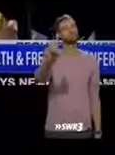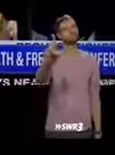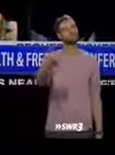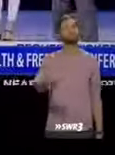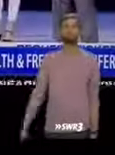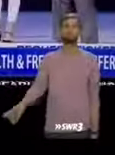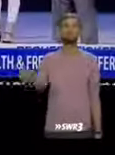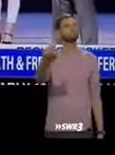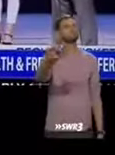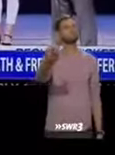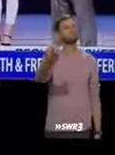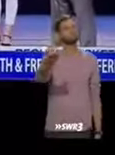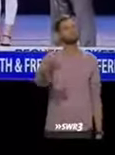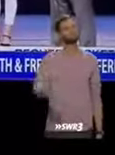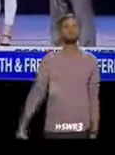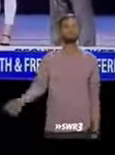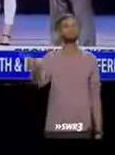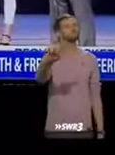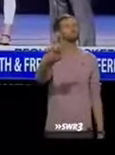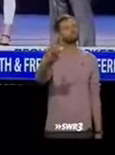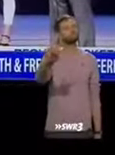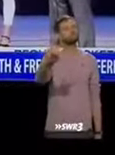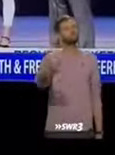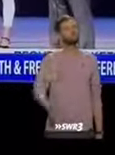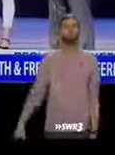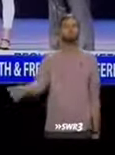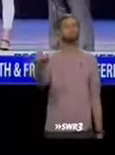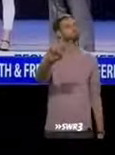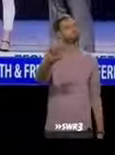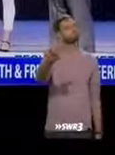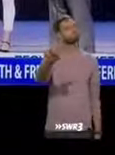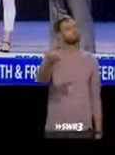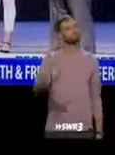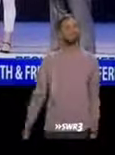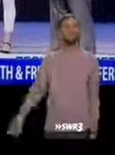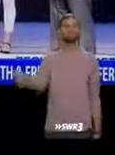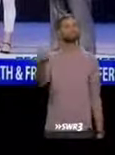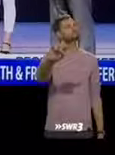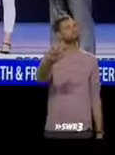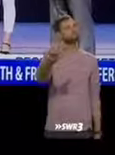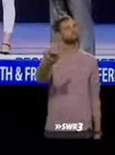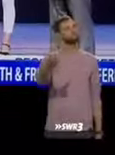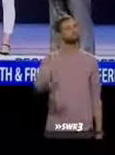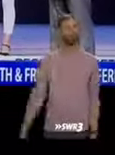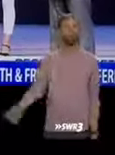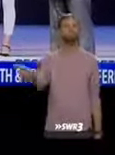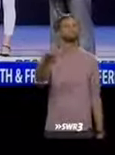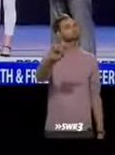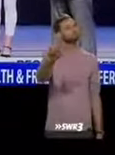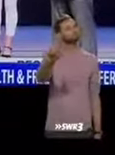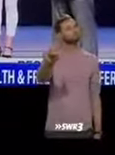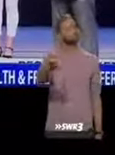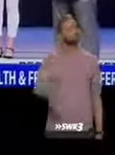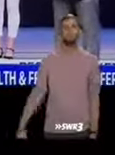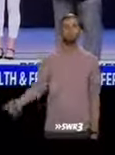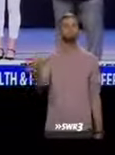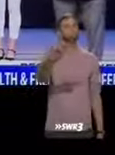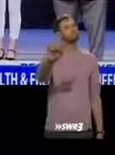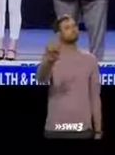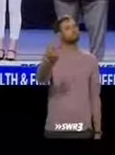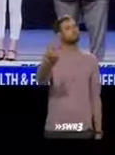flight. What they said to her is, we know you didn't have the vaccine. You know why? Because they got stuff in there to track you.